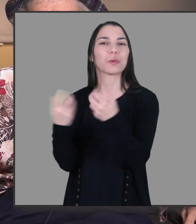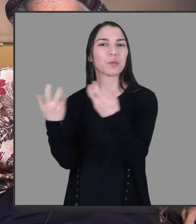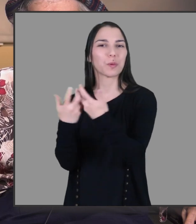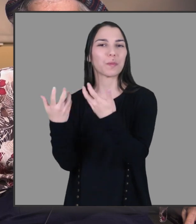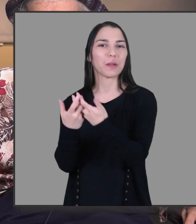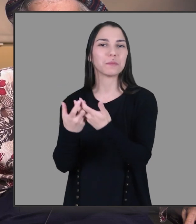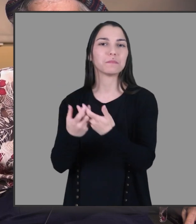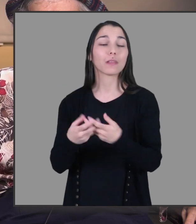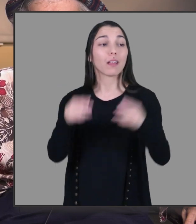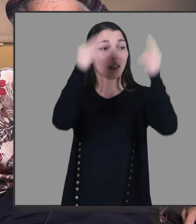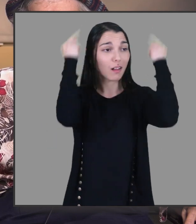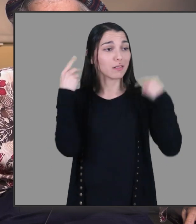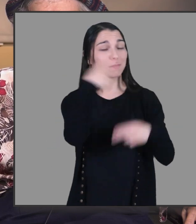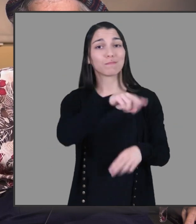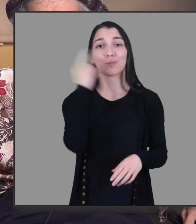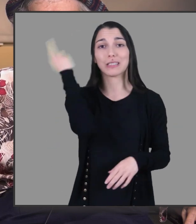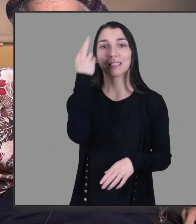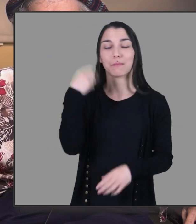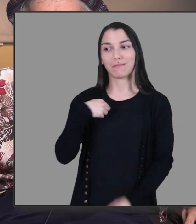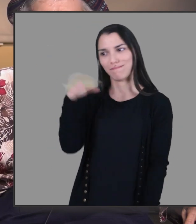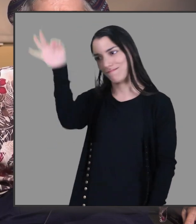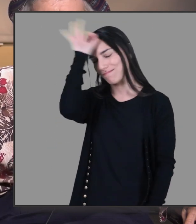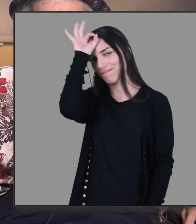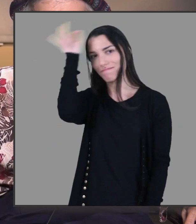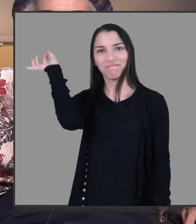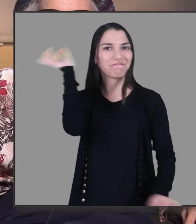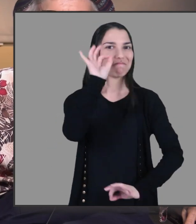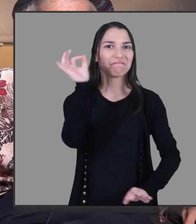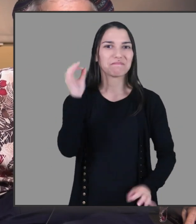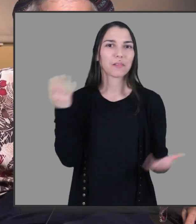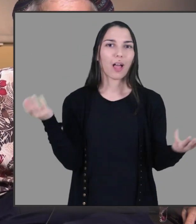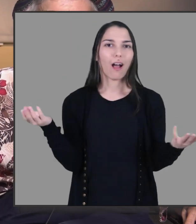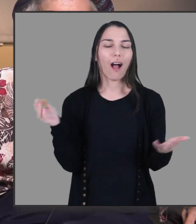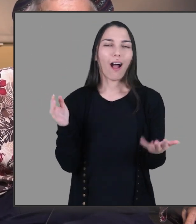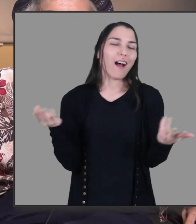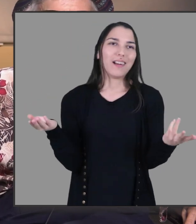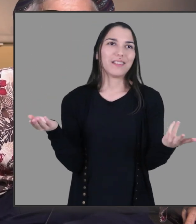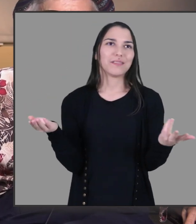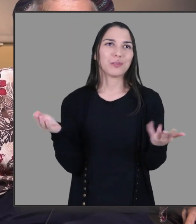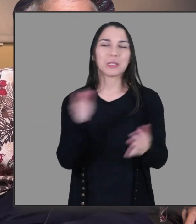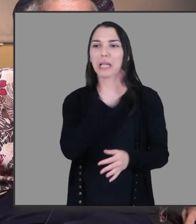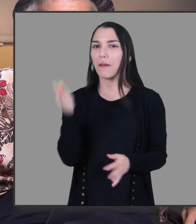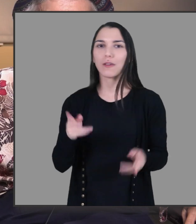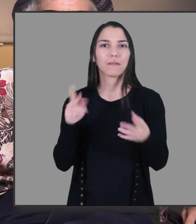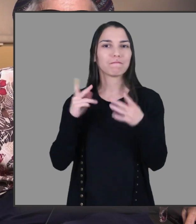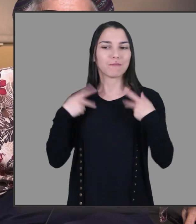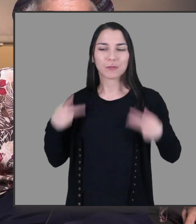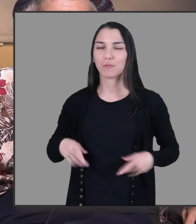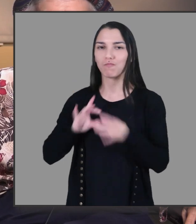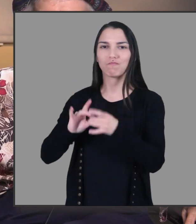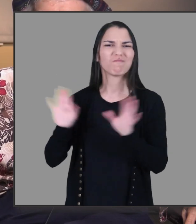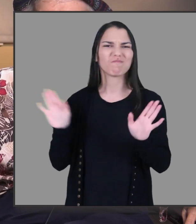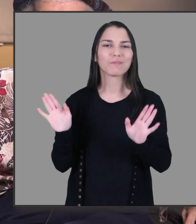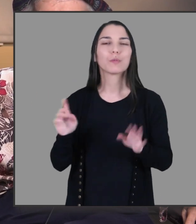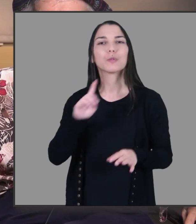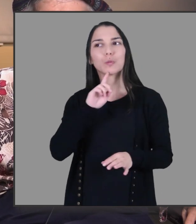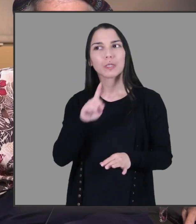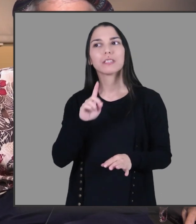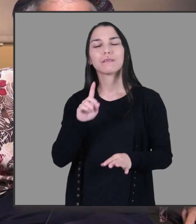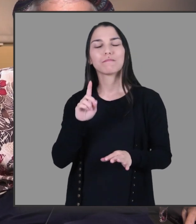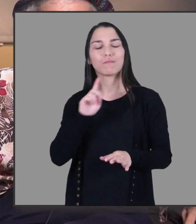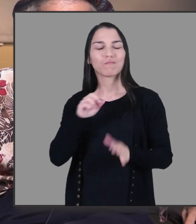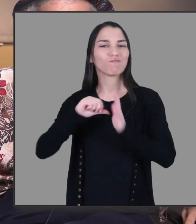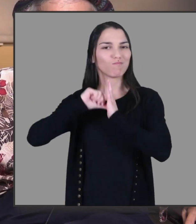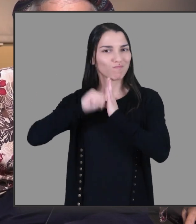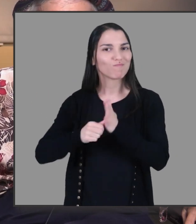my roommate. The nuns realized that I didn't. There was never anything physical, but it was a very, very